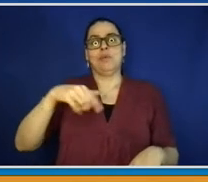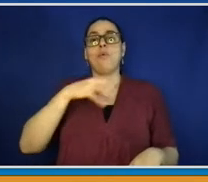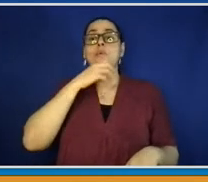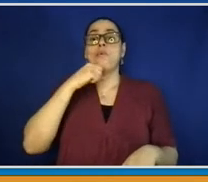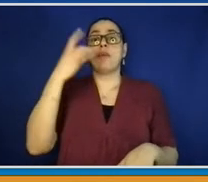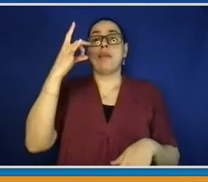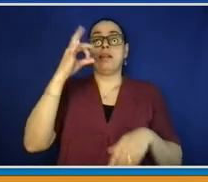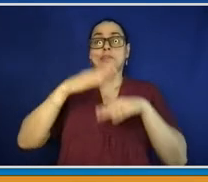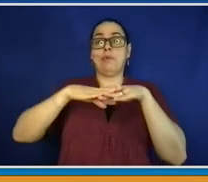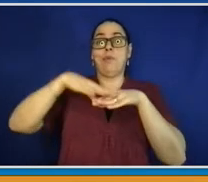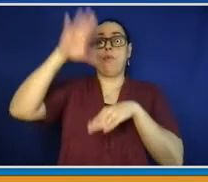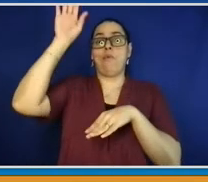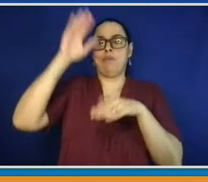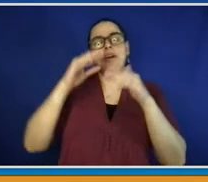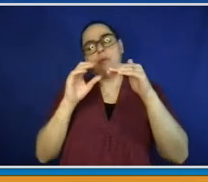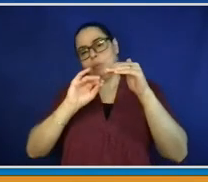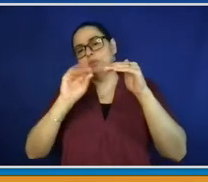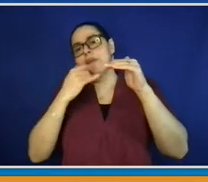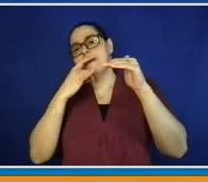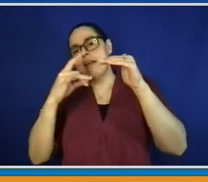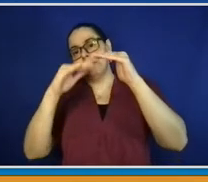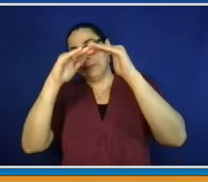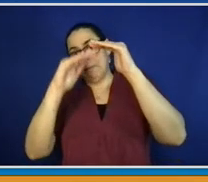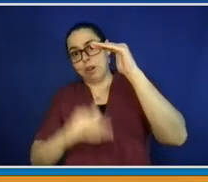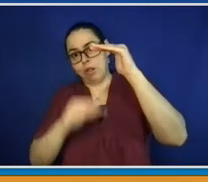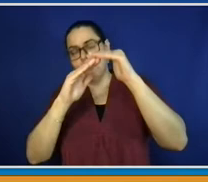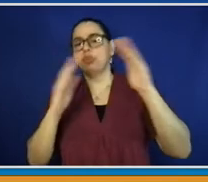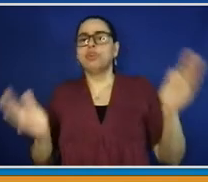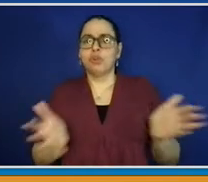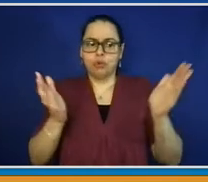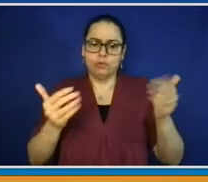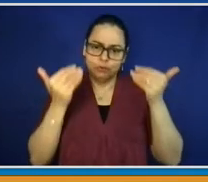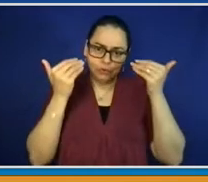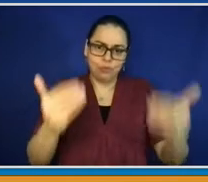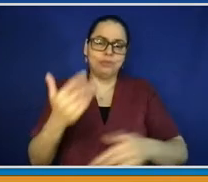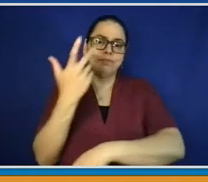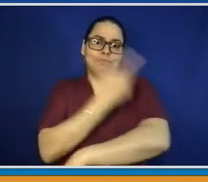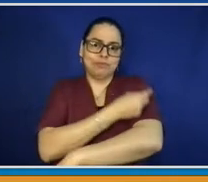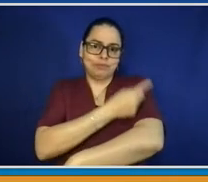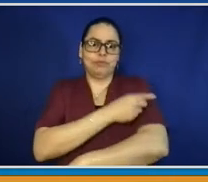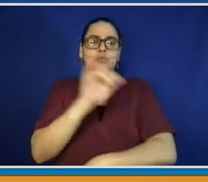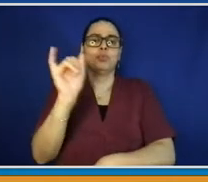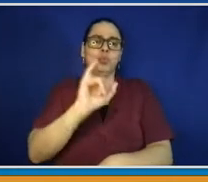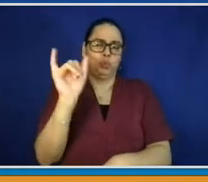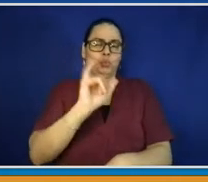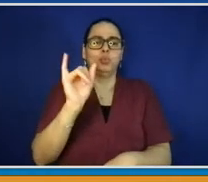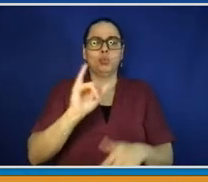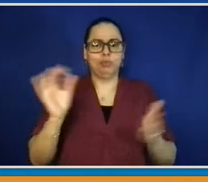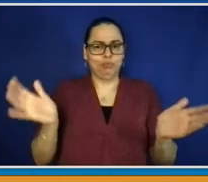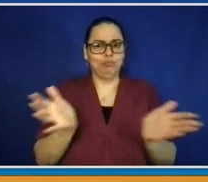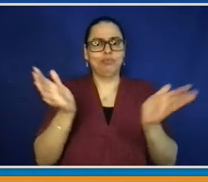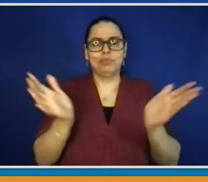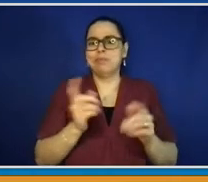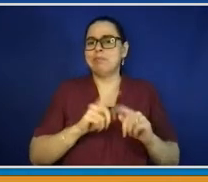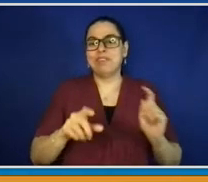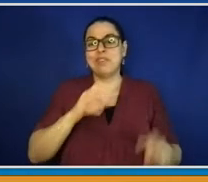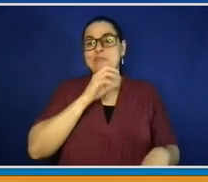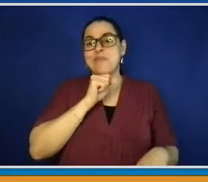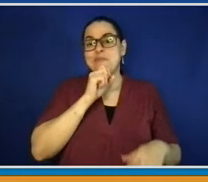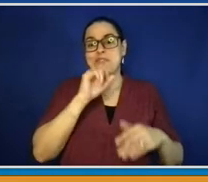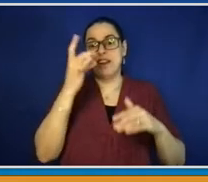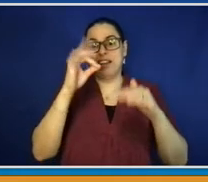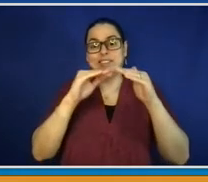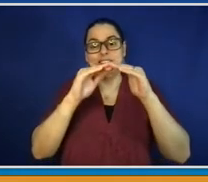there's a little bit of a different process. 18 and over is a more clear example of people making the decision themselves to be vaccinated.